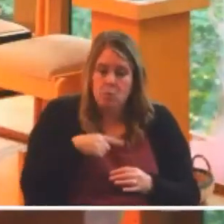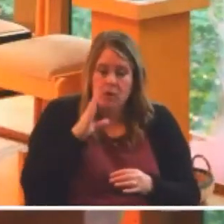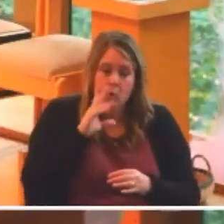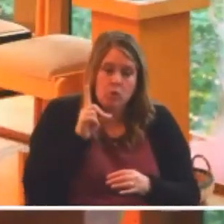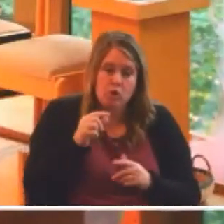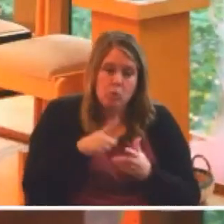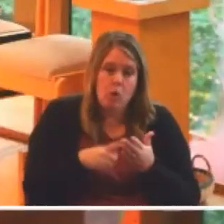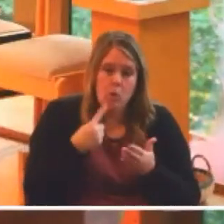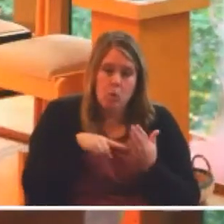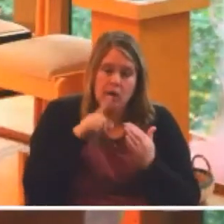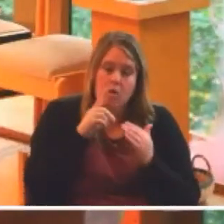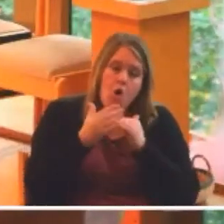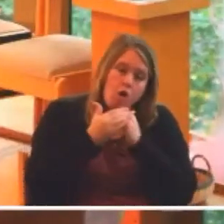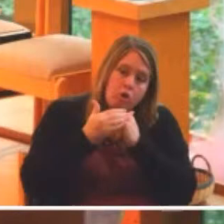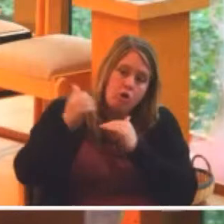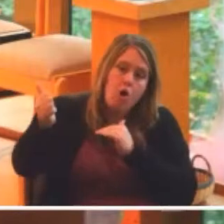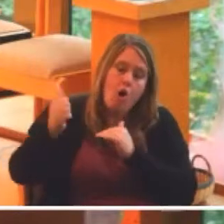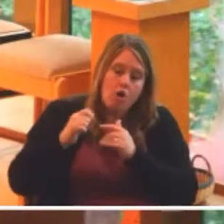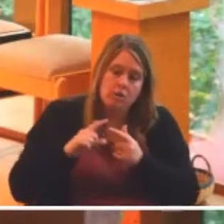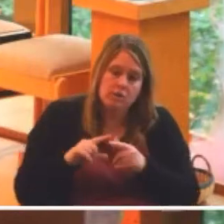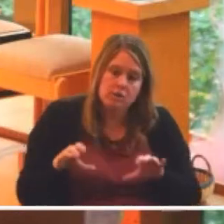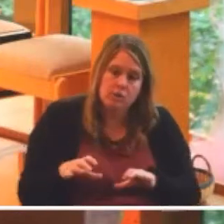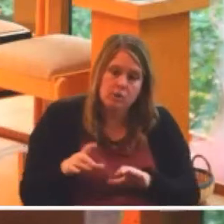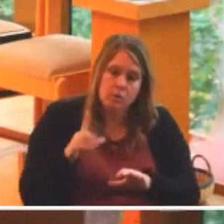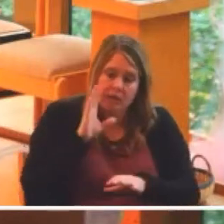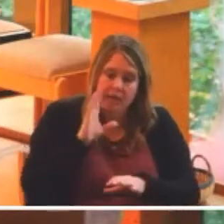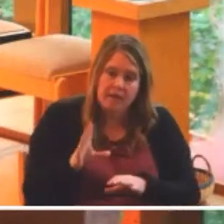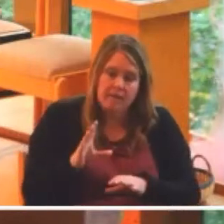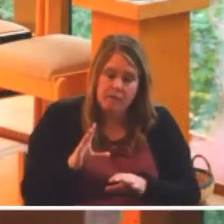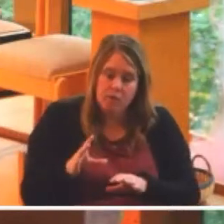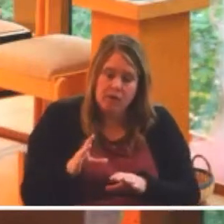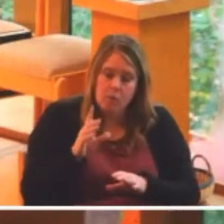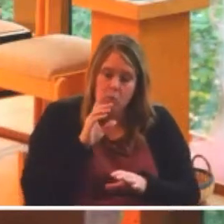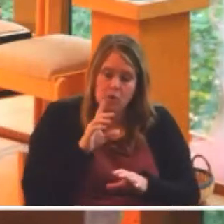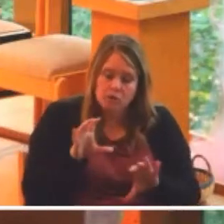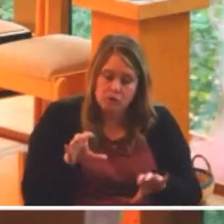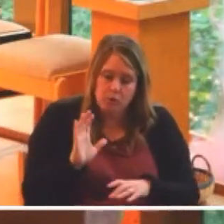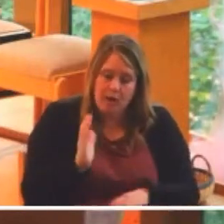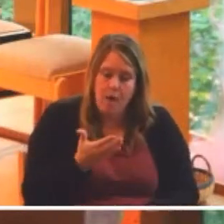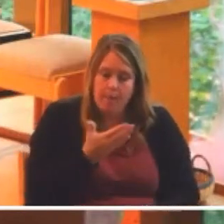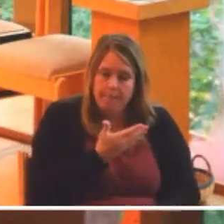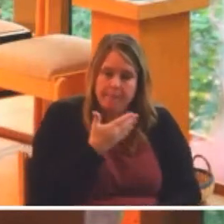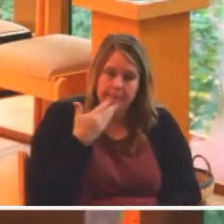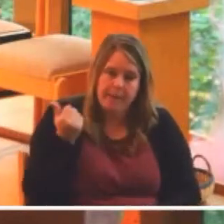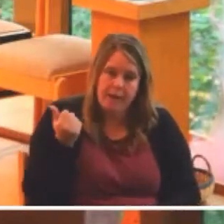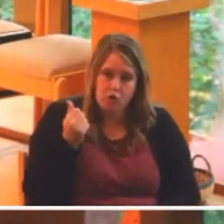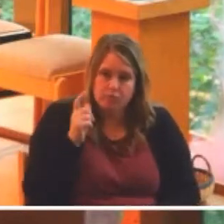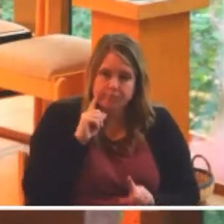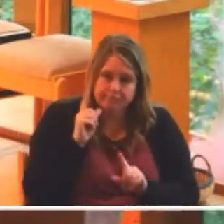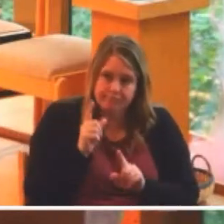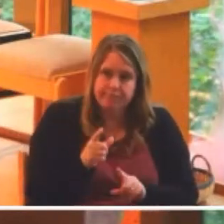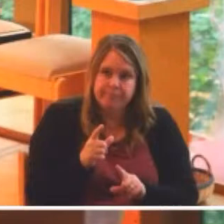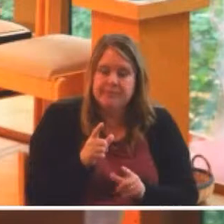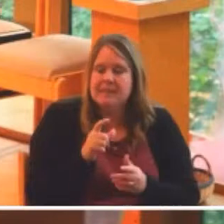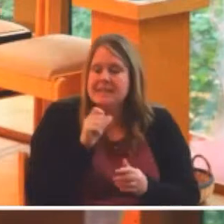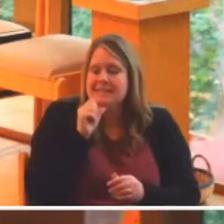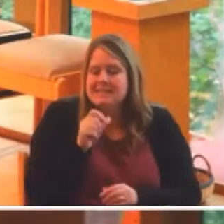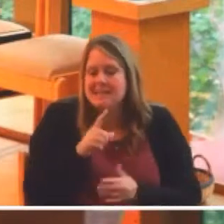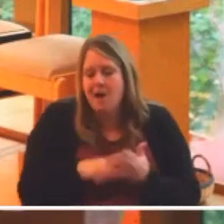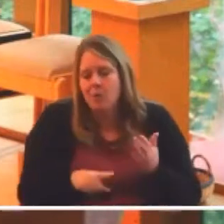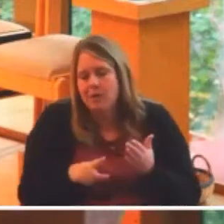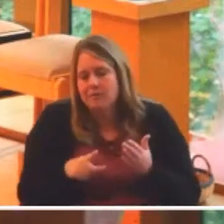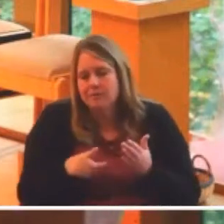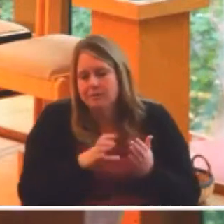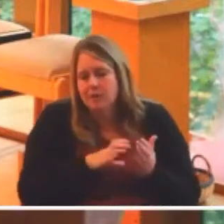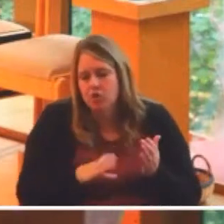if we will rise to meet our better angels. It's not unlike work that Christ calls us towards, and again,